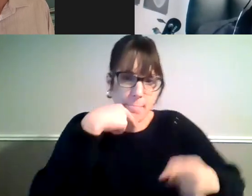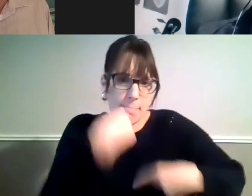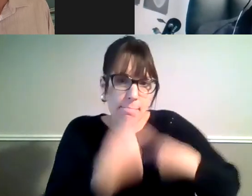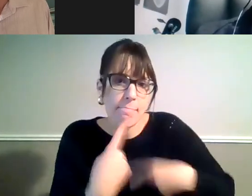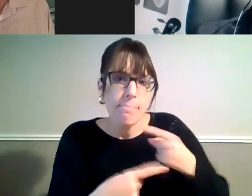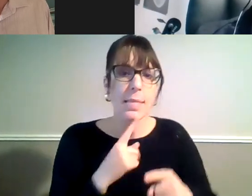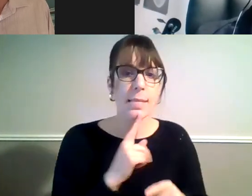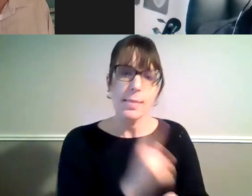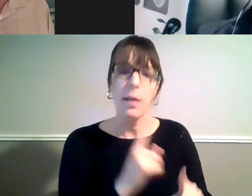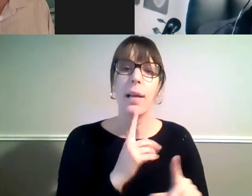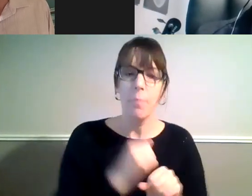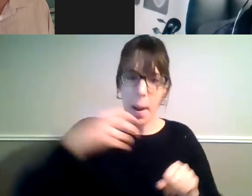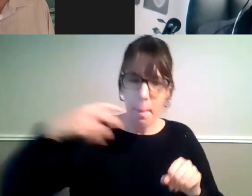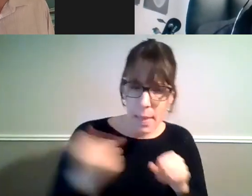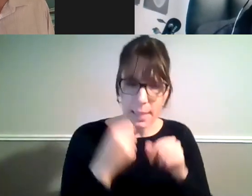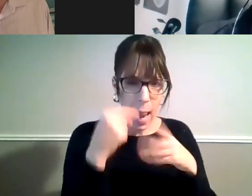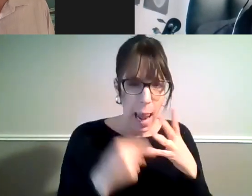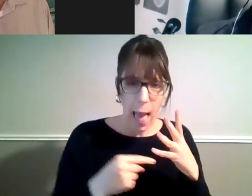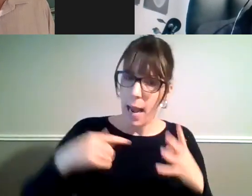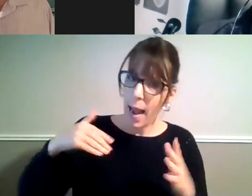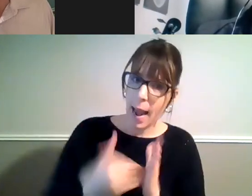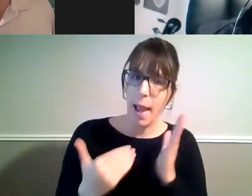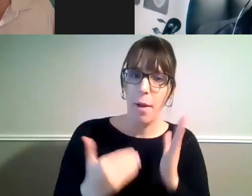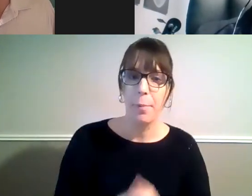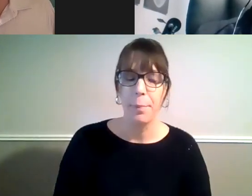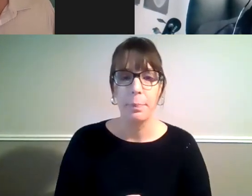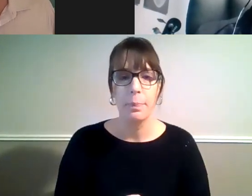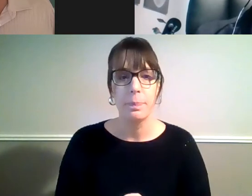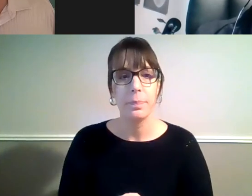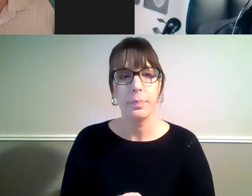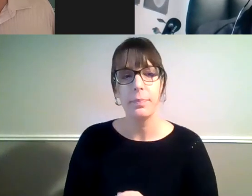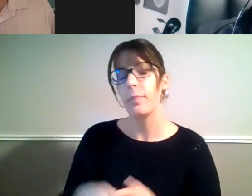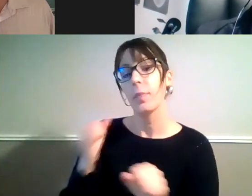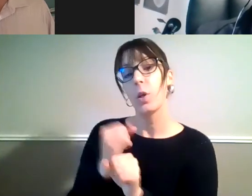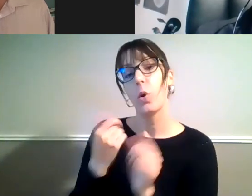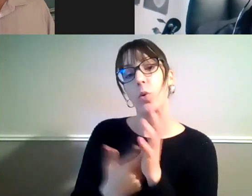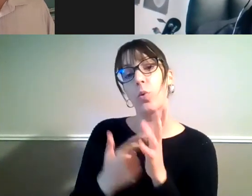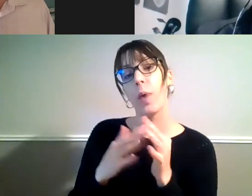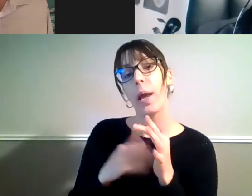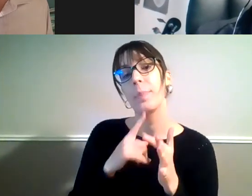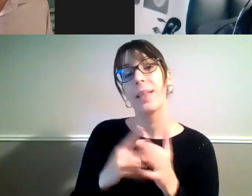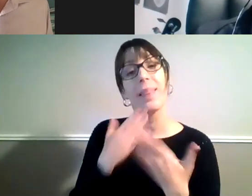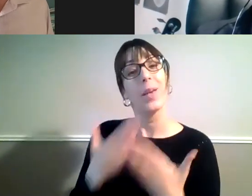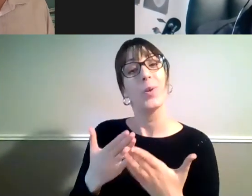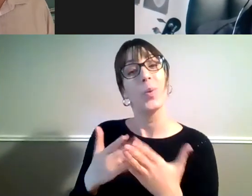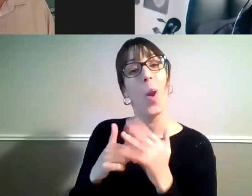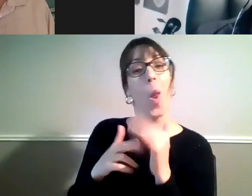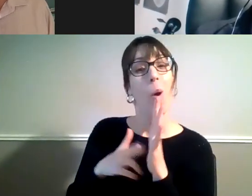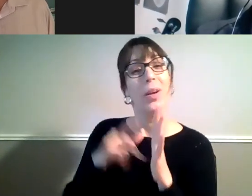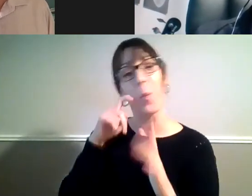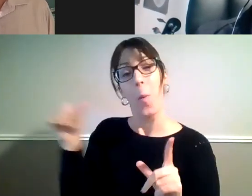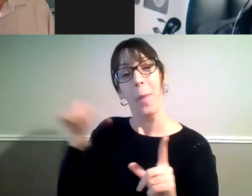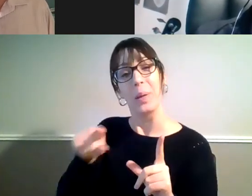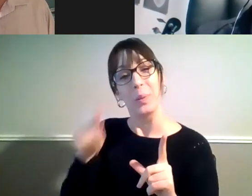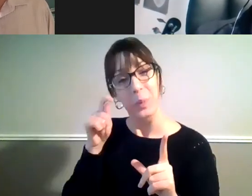needs to be done, we need this now. Yep. Thanks, Lauren. We're going to come back to you towards the end of today's seminar, but I'm now